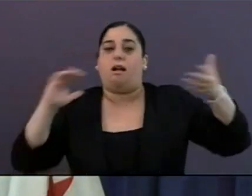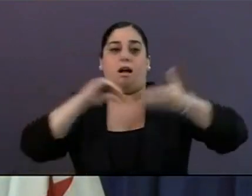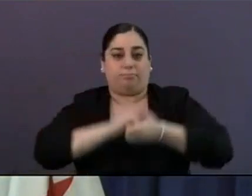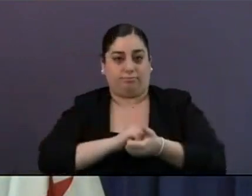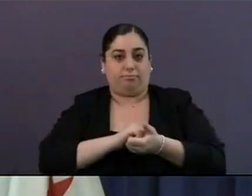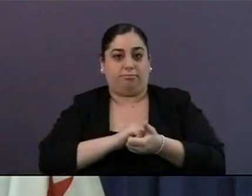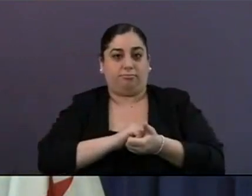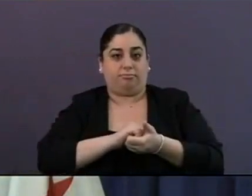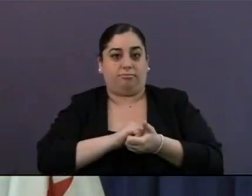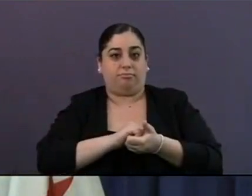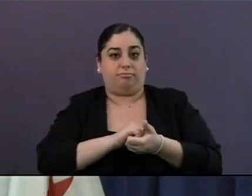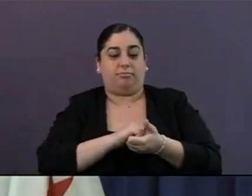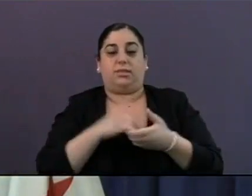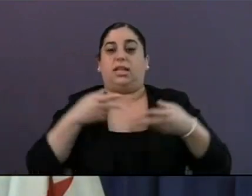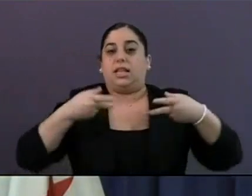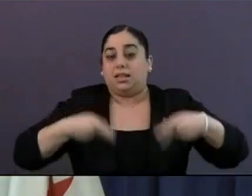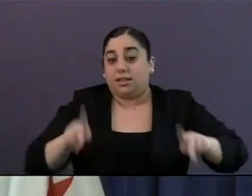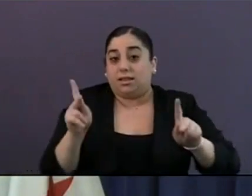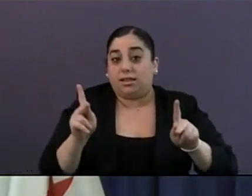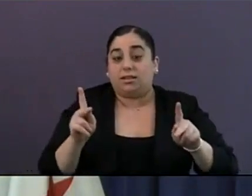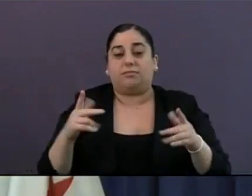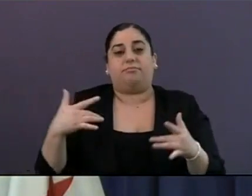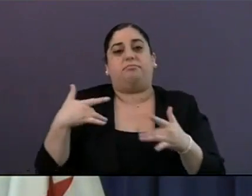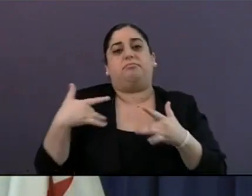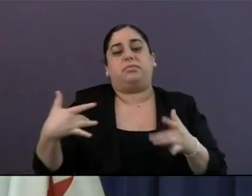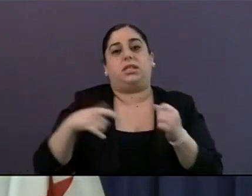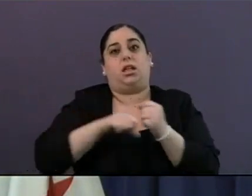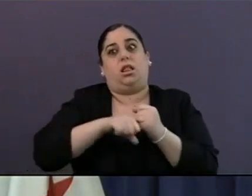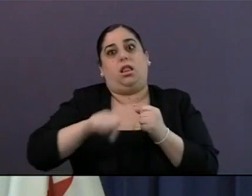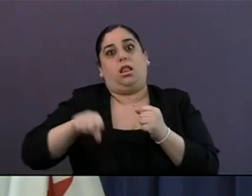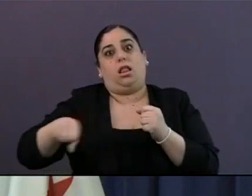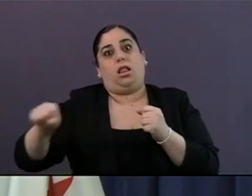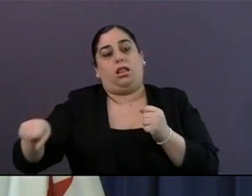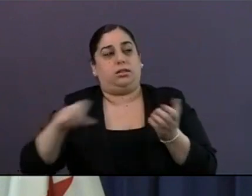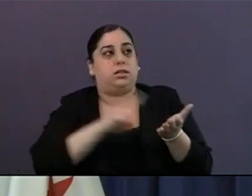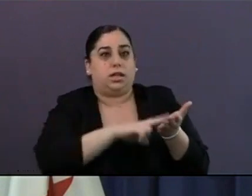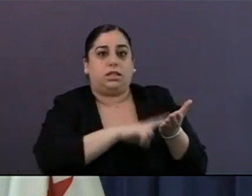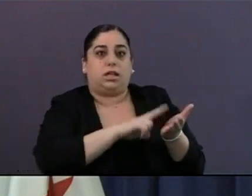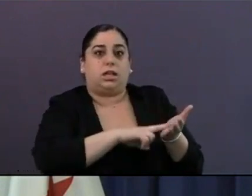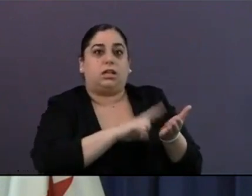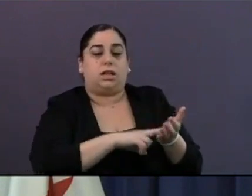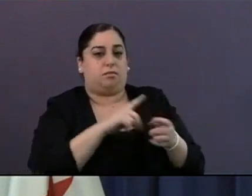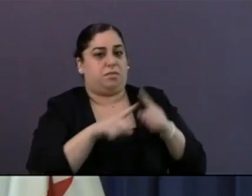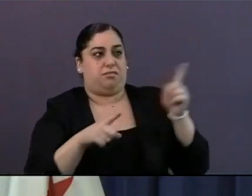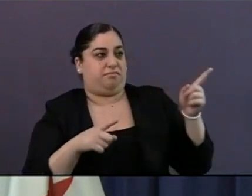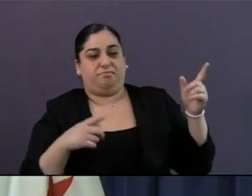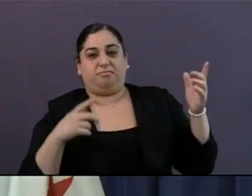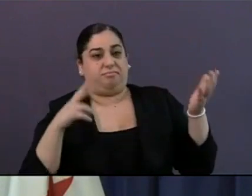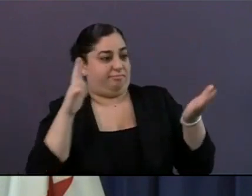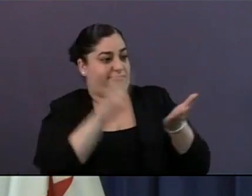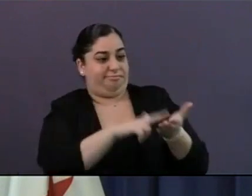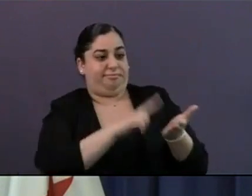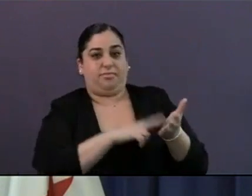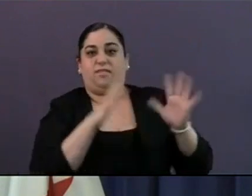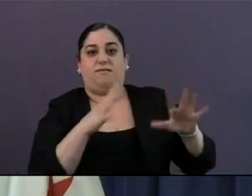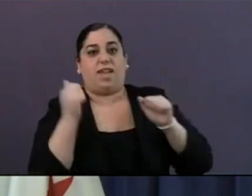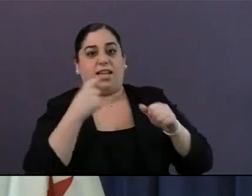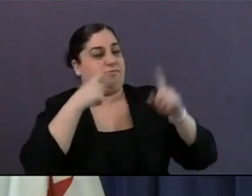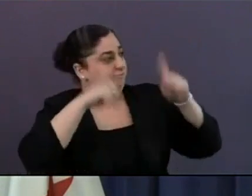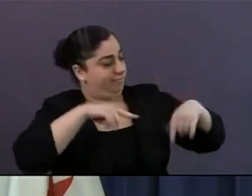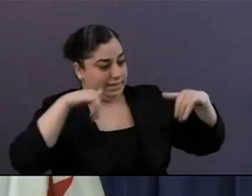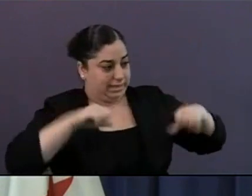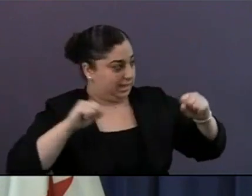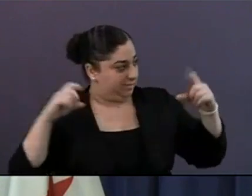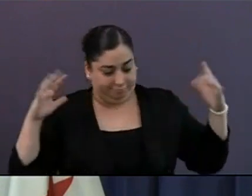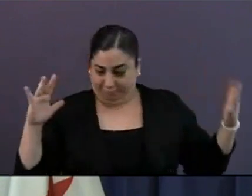permit process so Verizon can get the 5G into the hands of San Diegans faster and more efficiently. As I mentioned earlier,